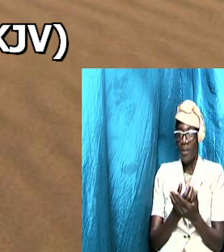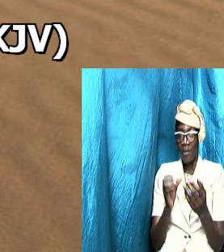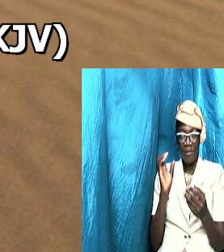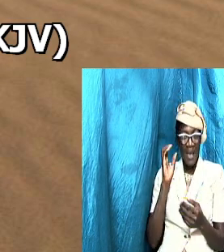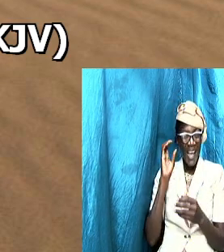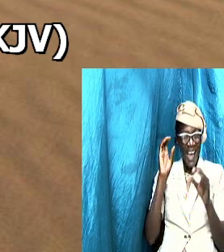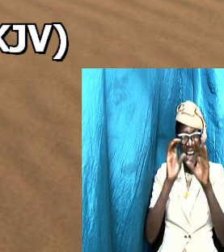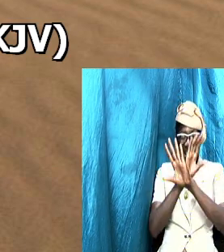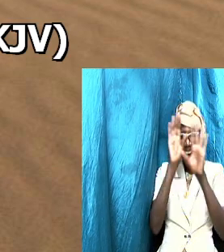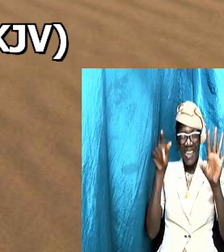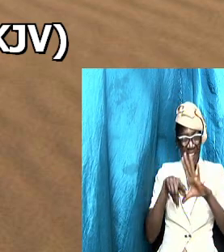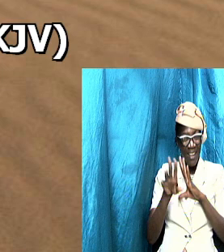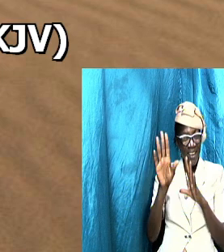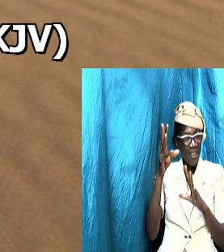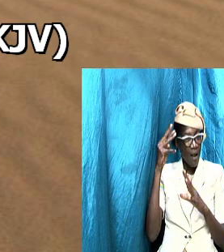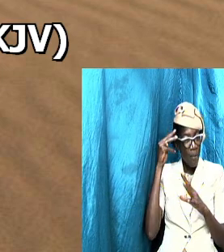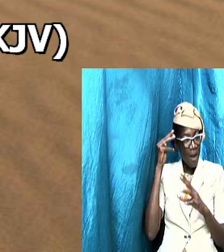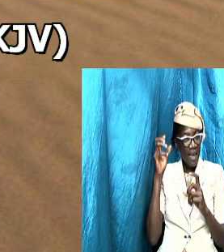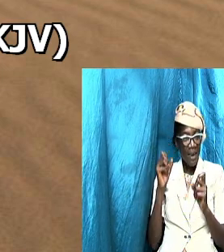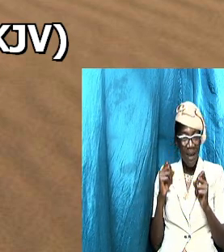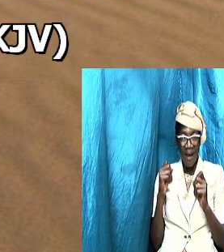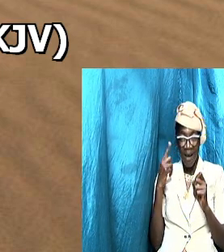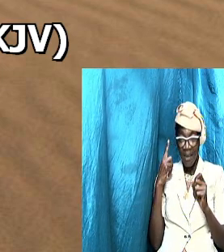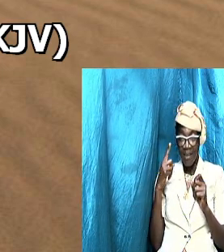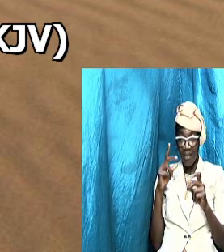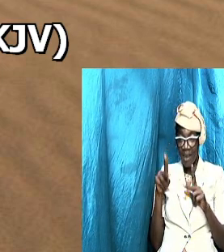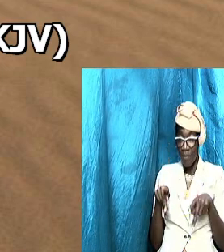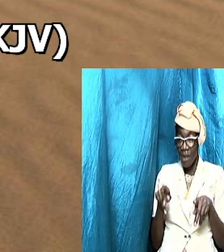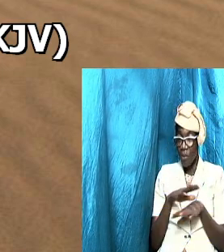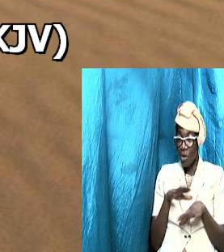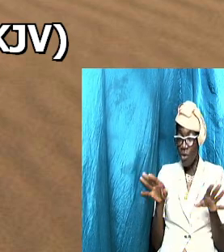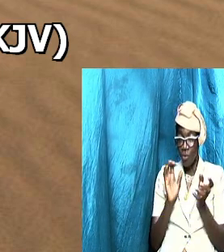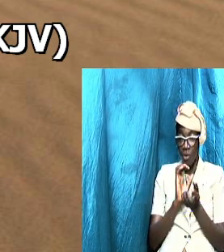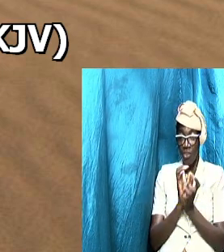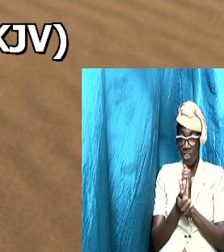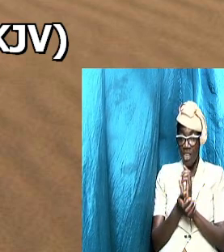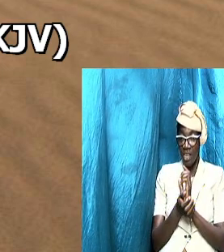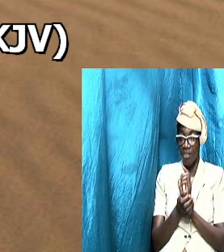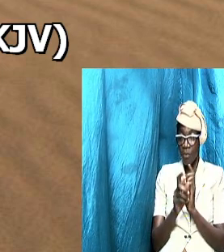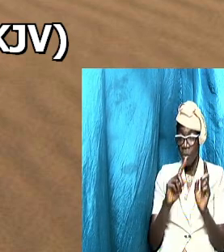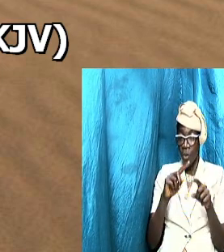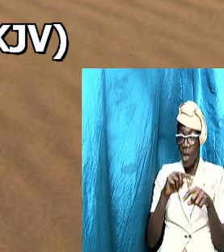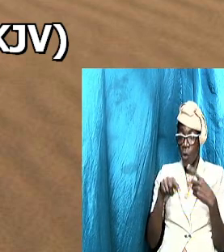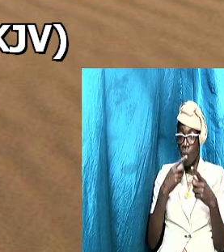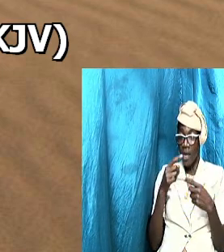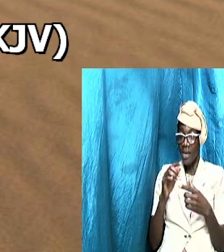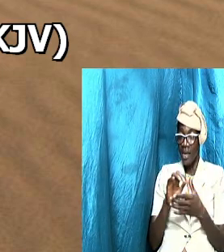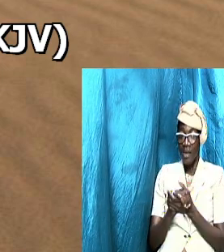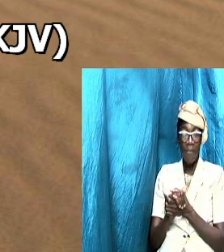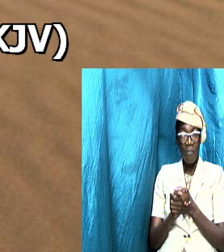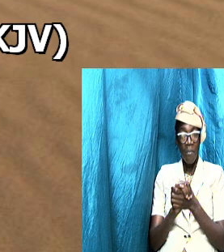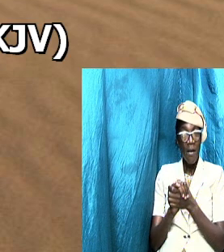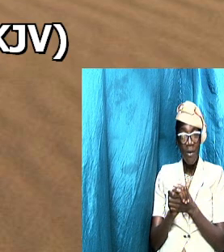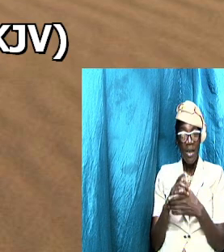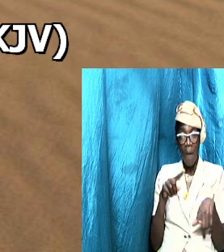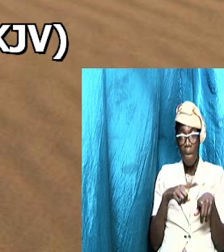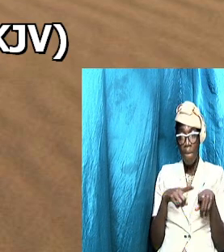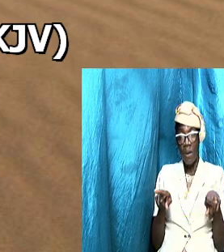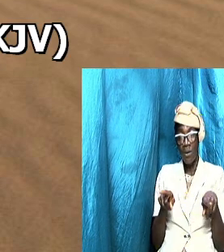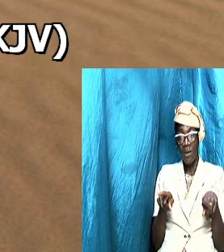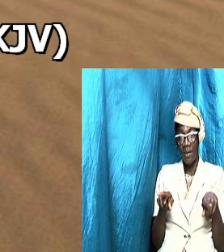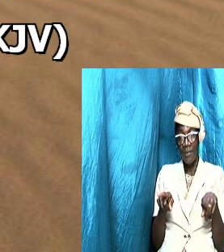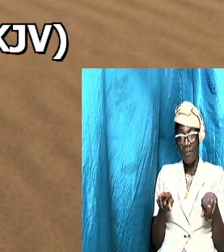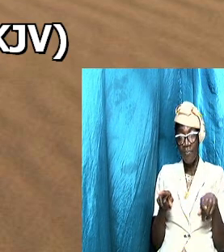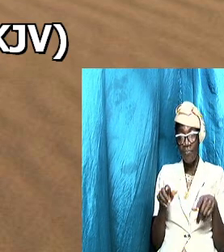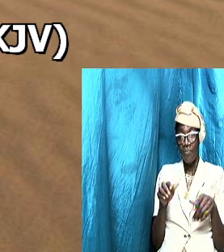right understand that people usually do not change much when they get married but as a